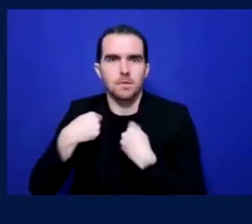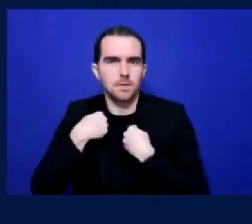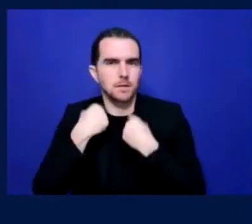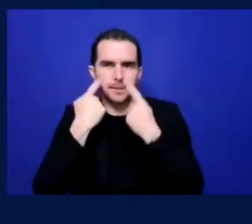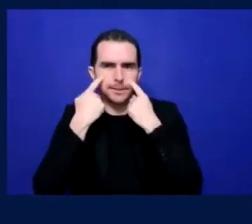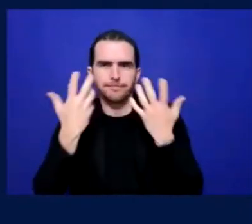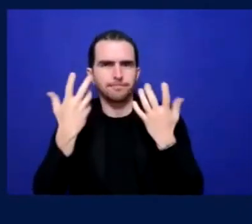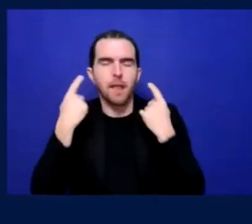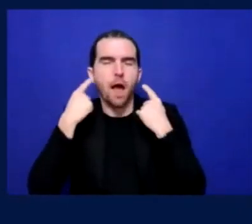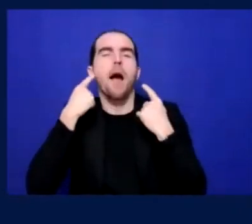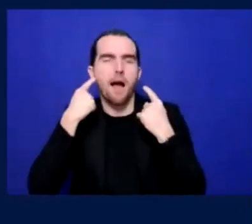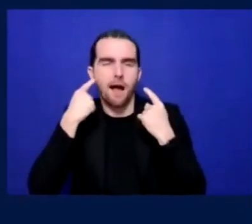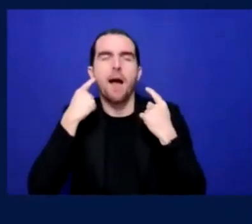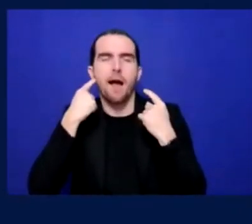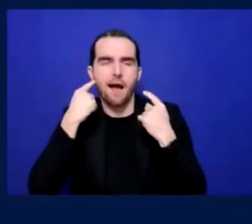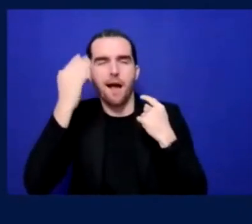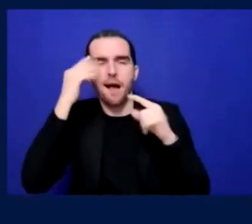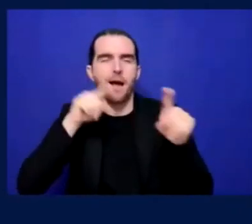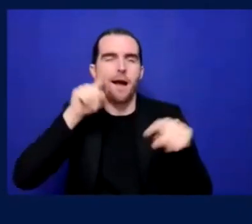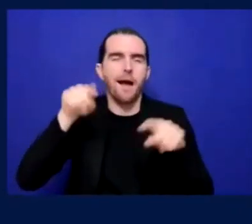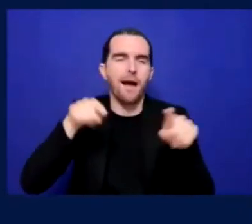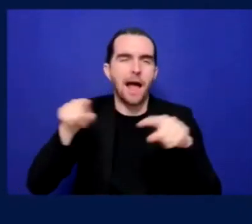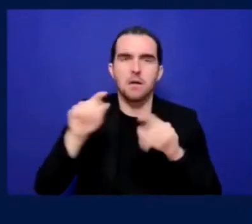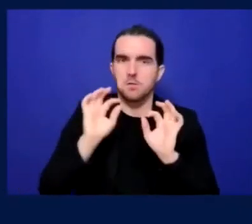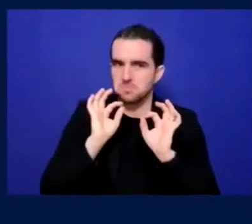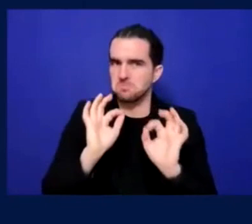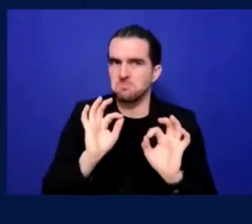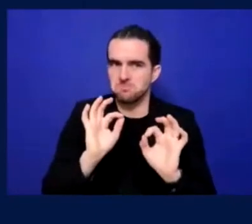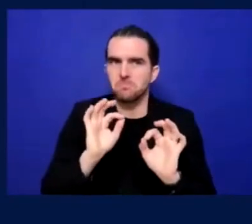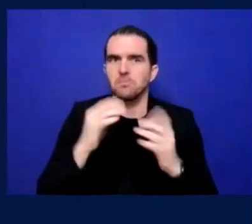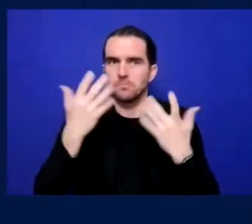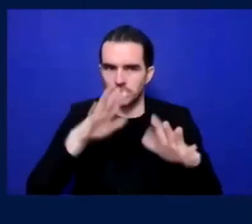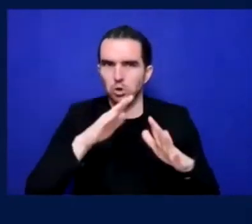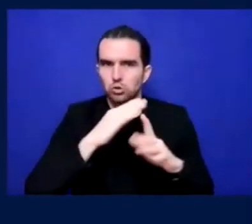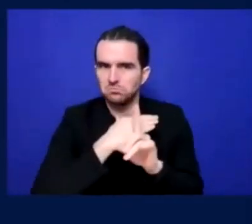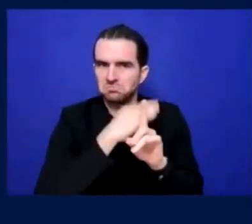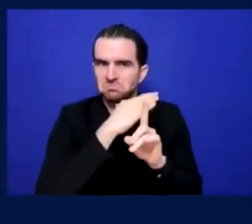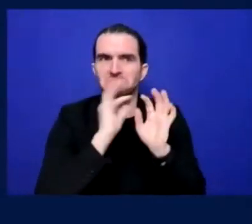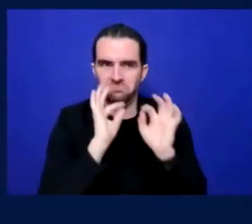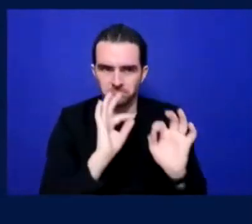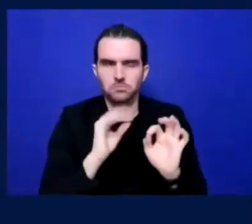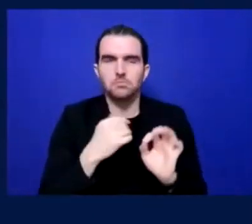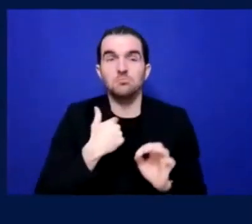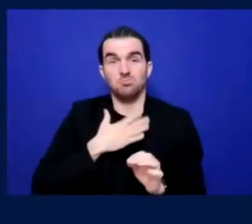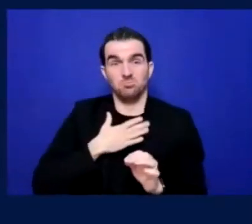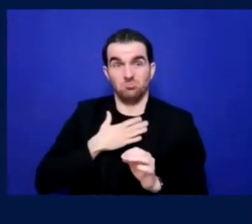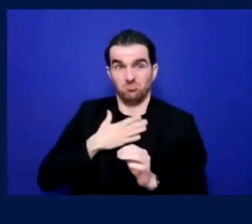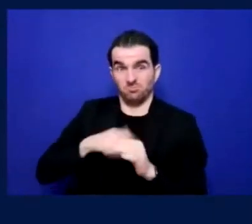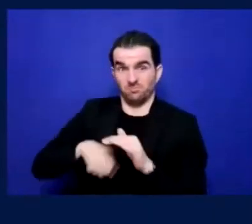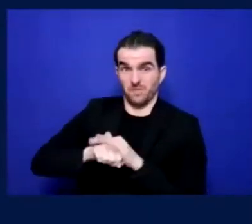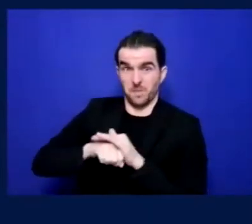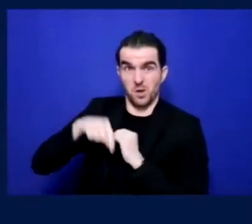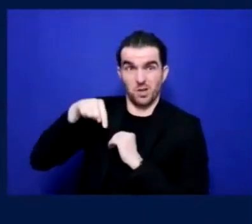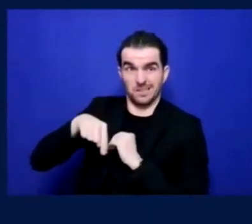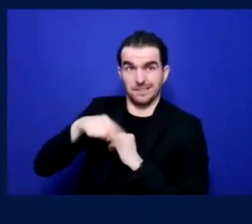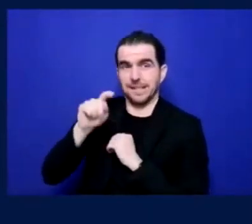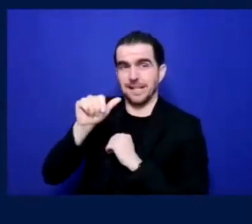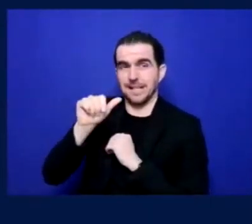stuff. And you find that even in a way grounds, um, you know, they're generally pretty good.